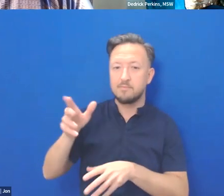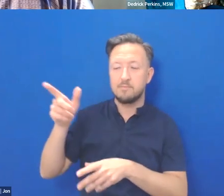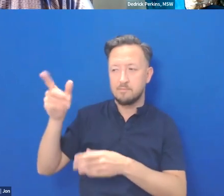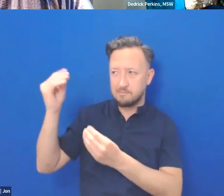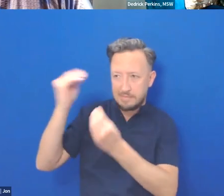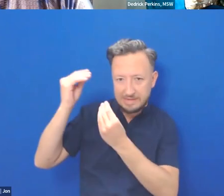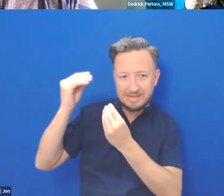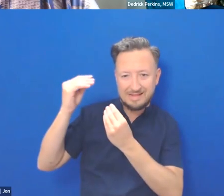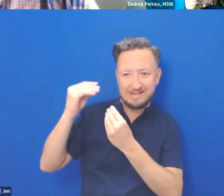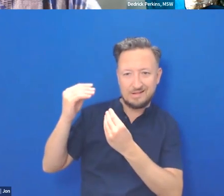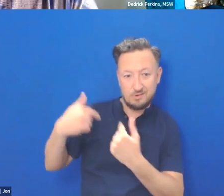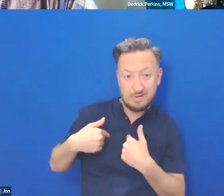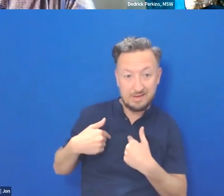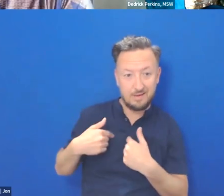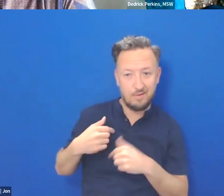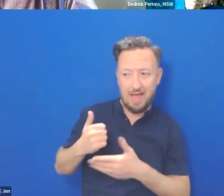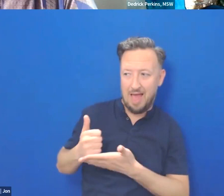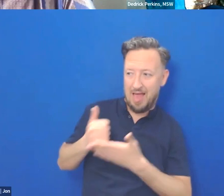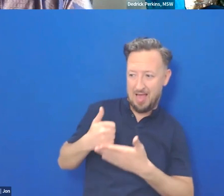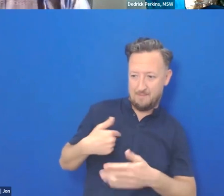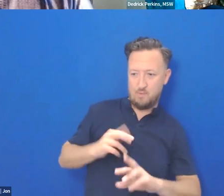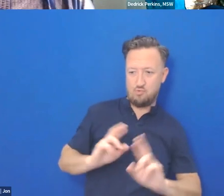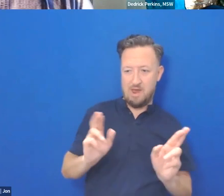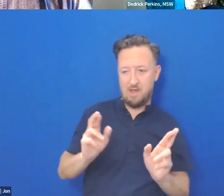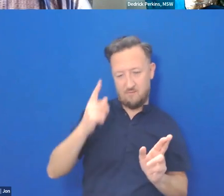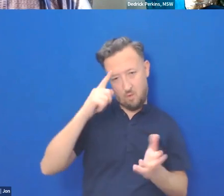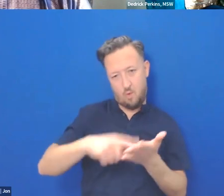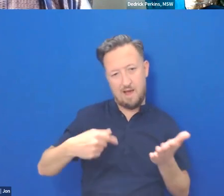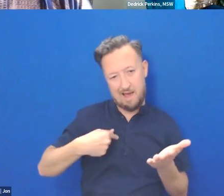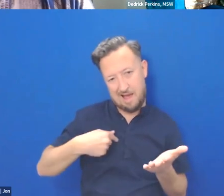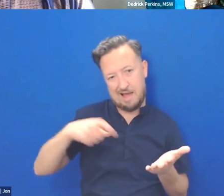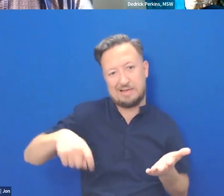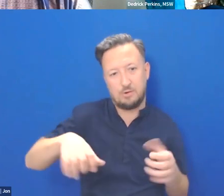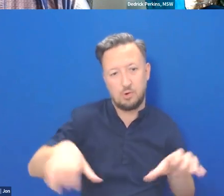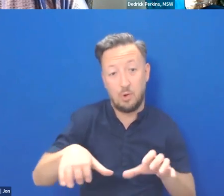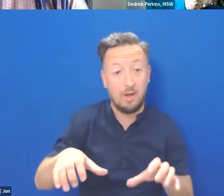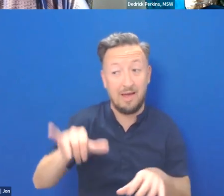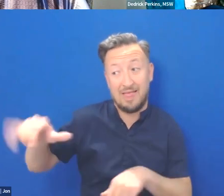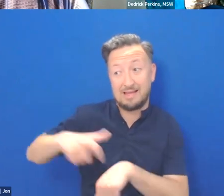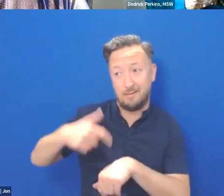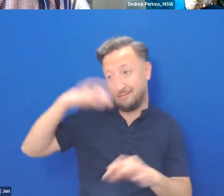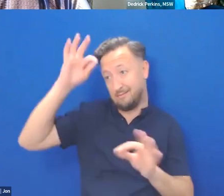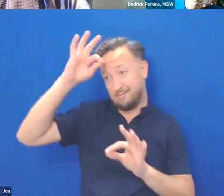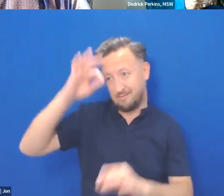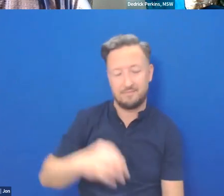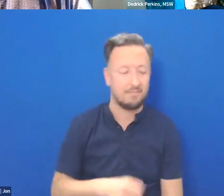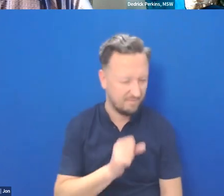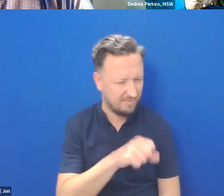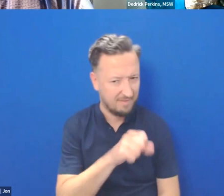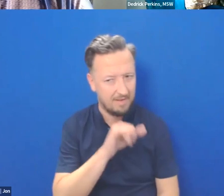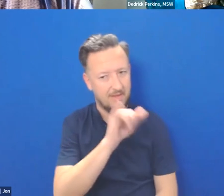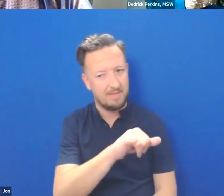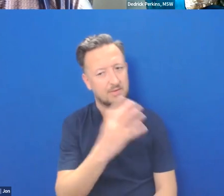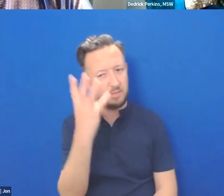preparing me to do what I'm supposed to do, which I didn't know I did it. Yeah. And I think what's